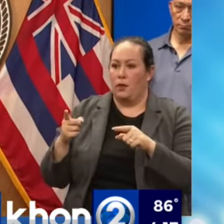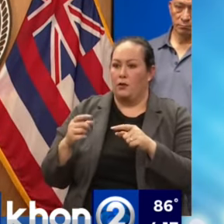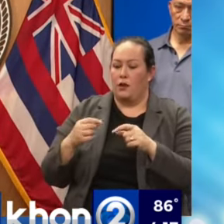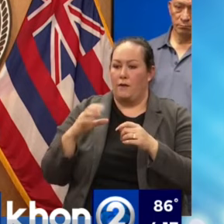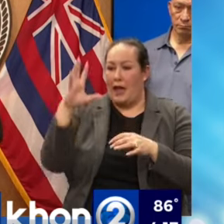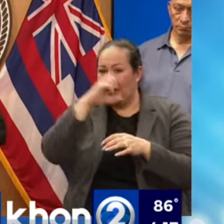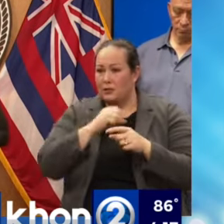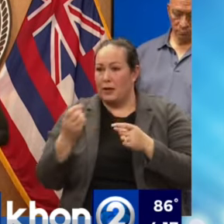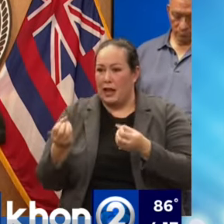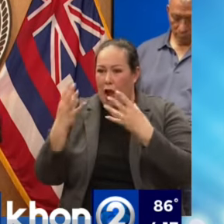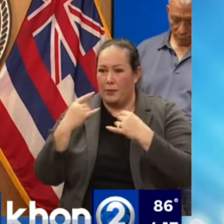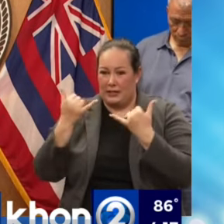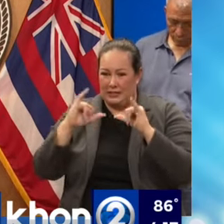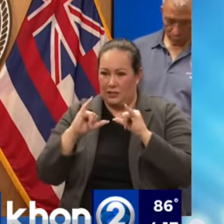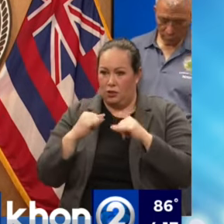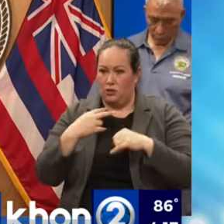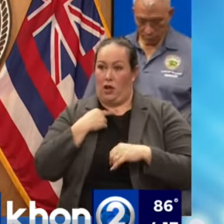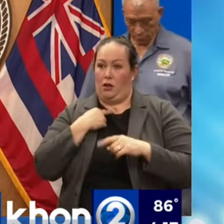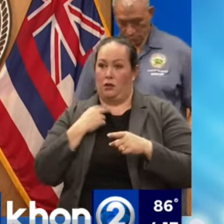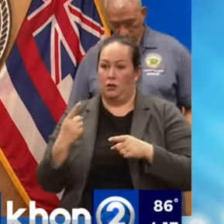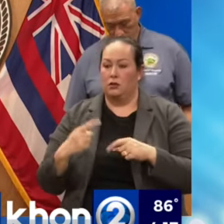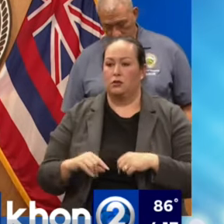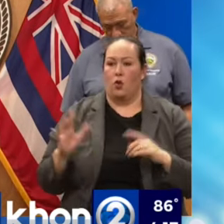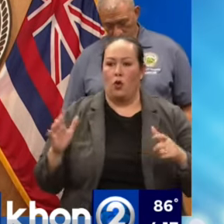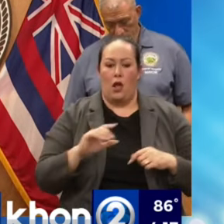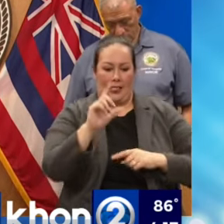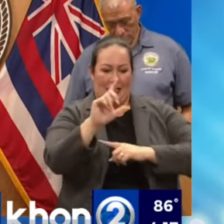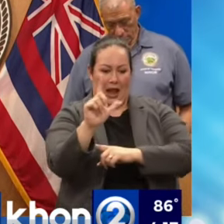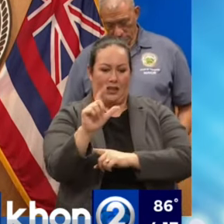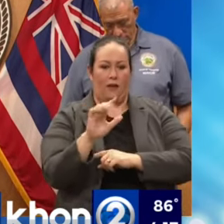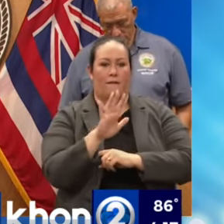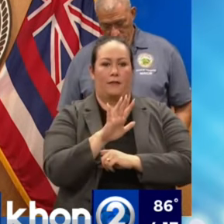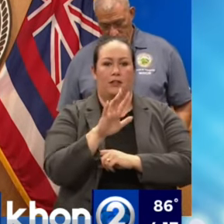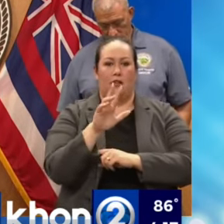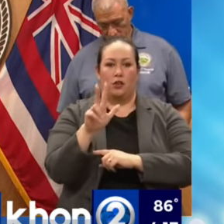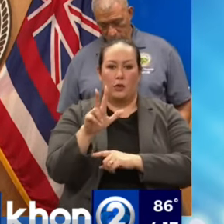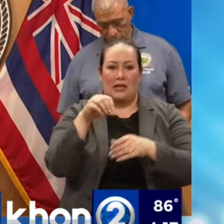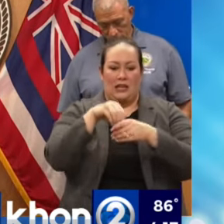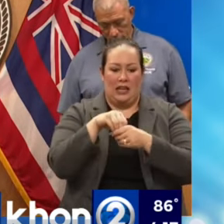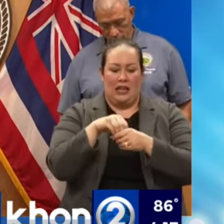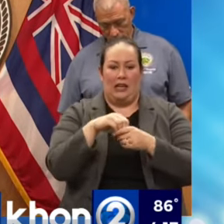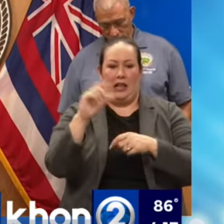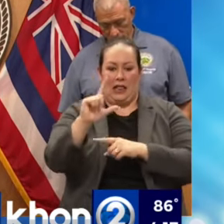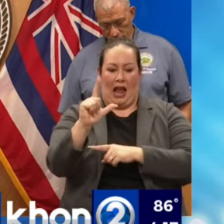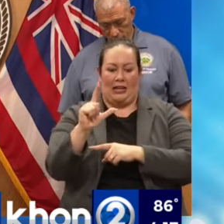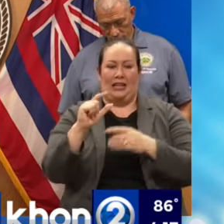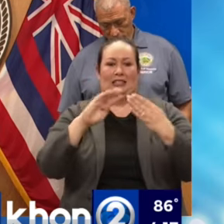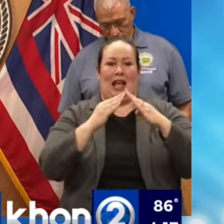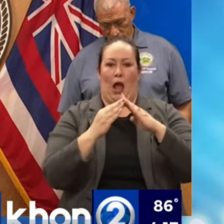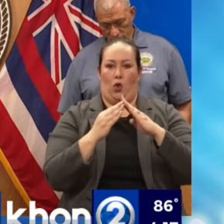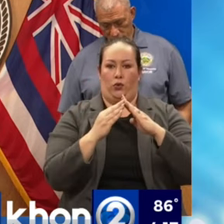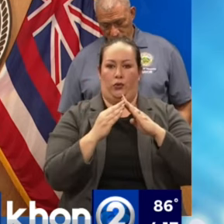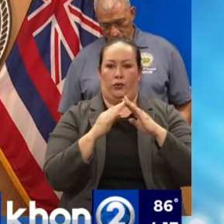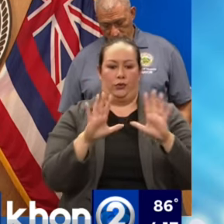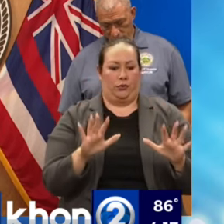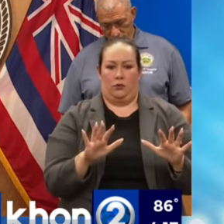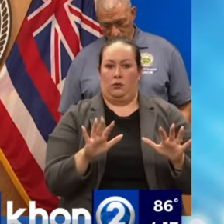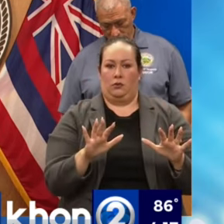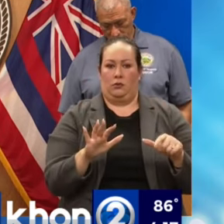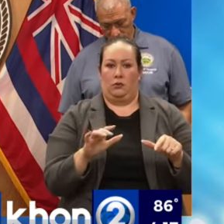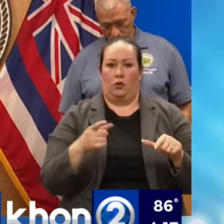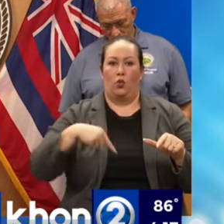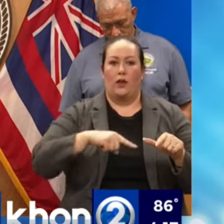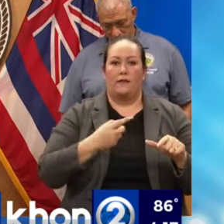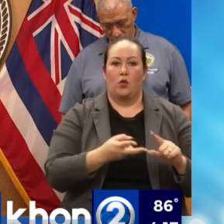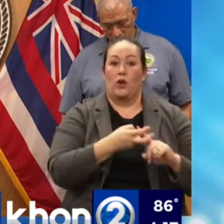So, 53 confirmed in the Lahaina town, the greater Lahaina town that we're referring to. So far, we've